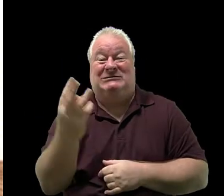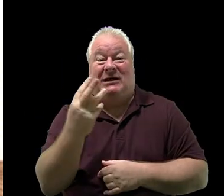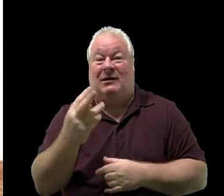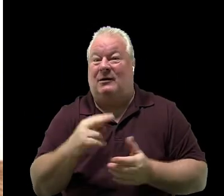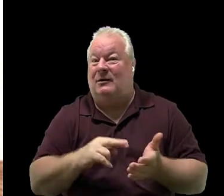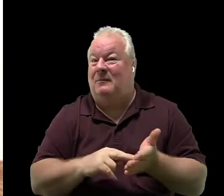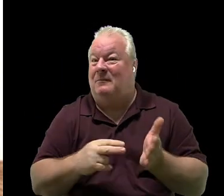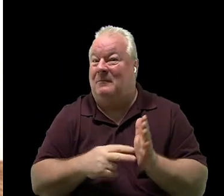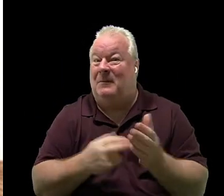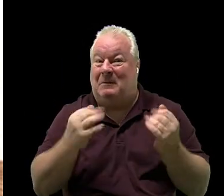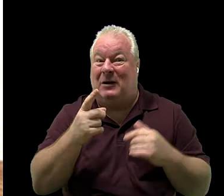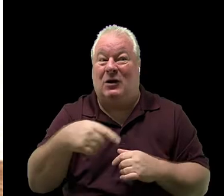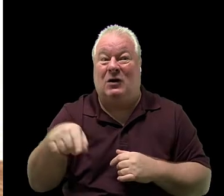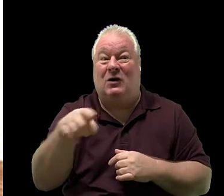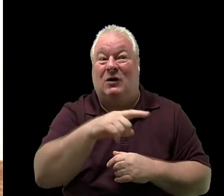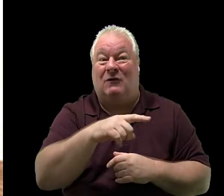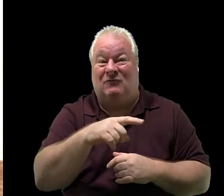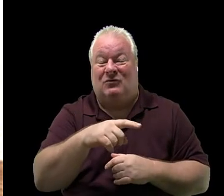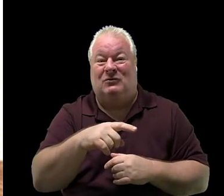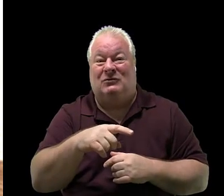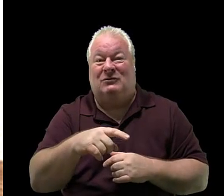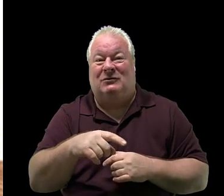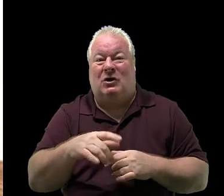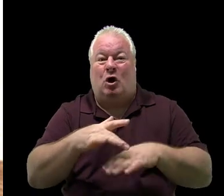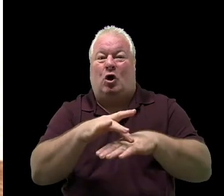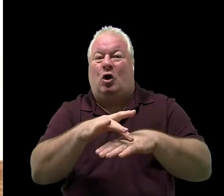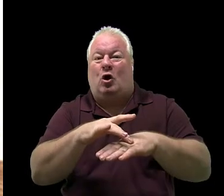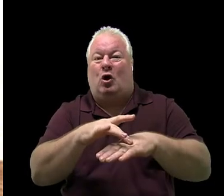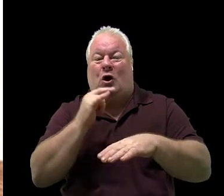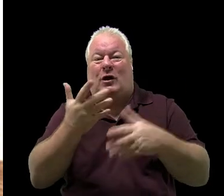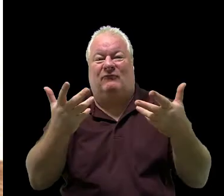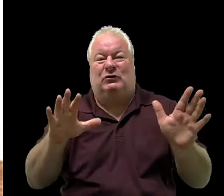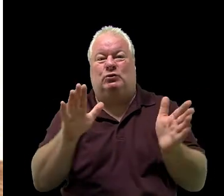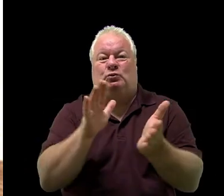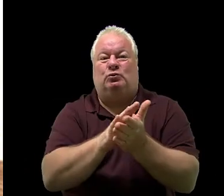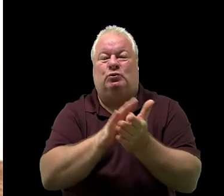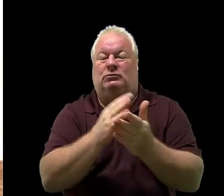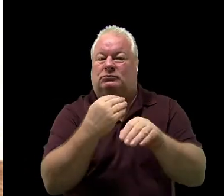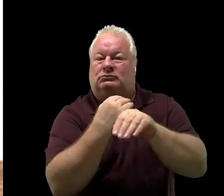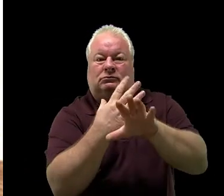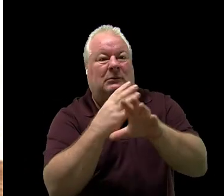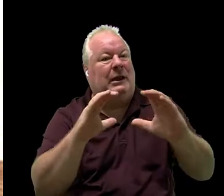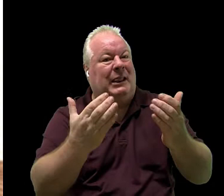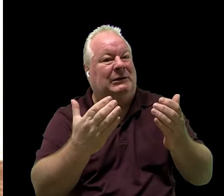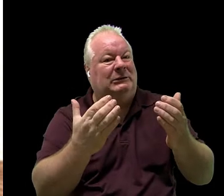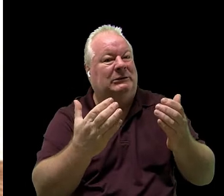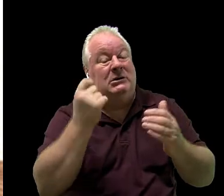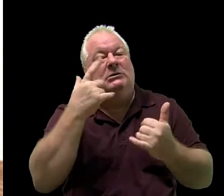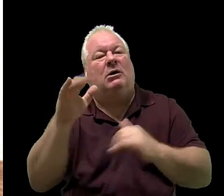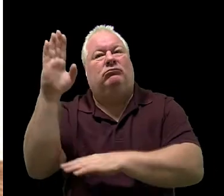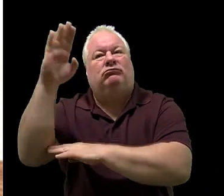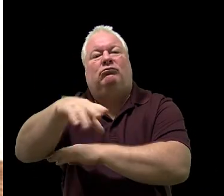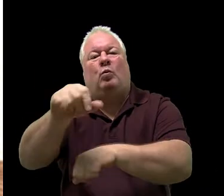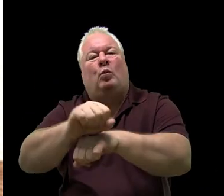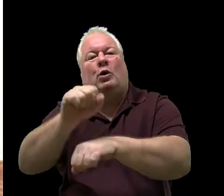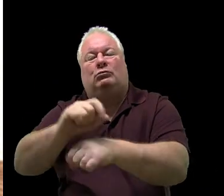which means many of you will begin your early Zoom deadlines.